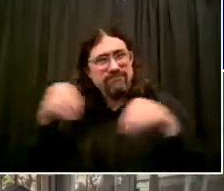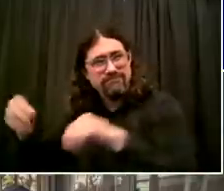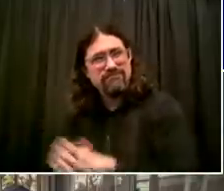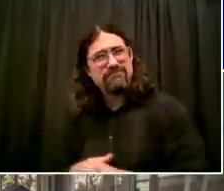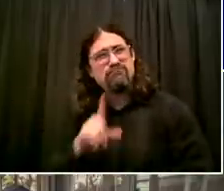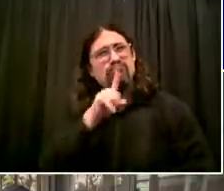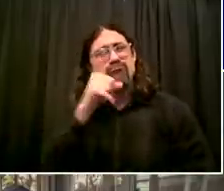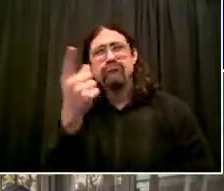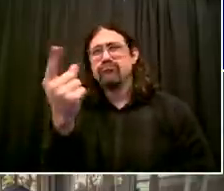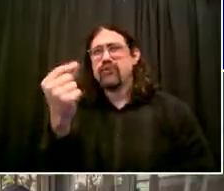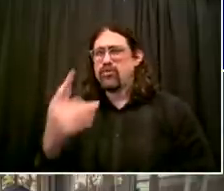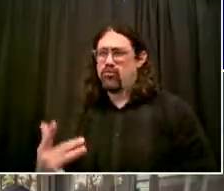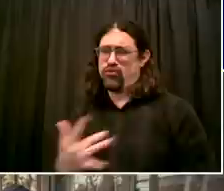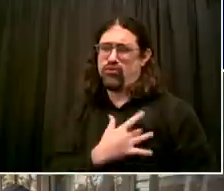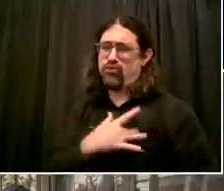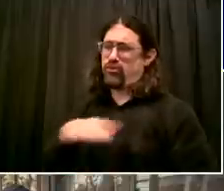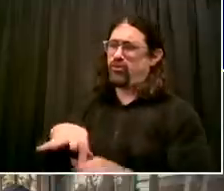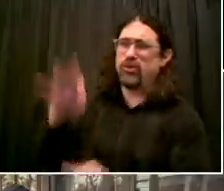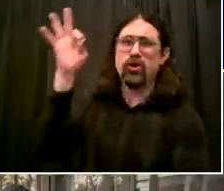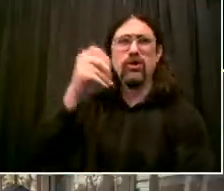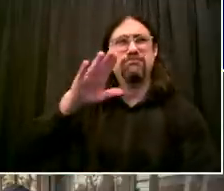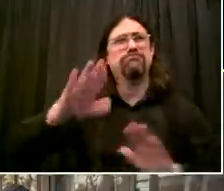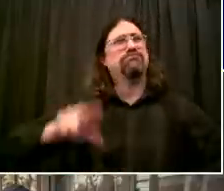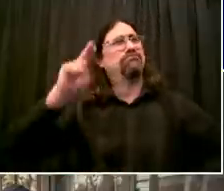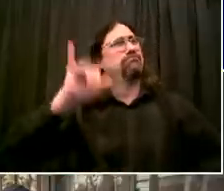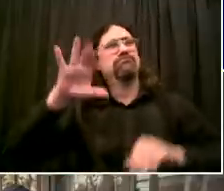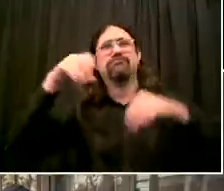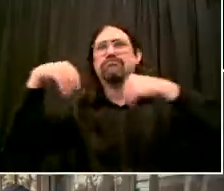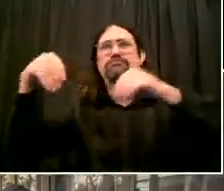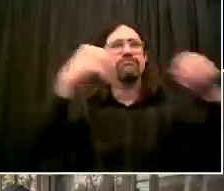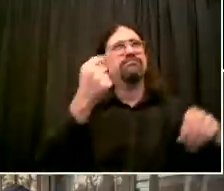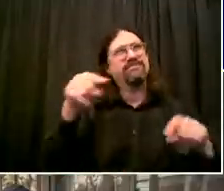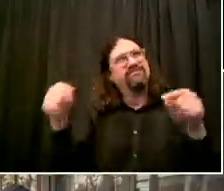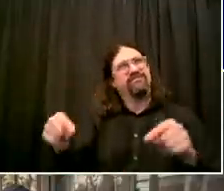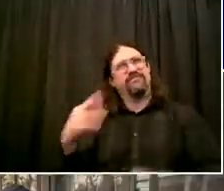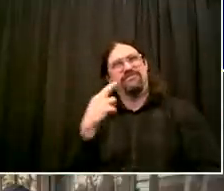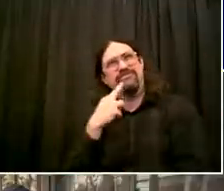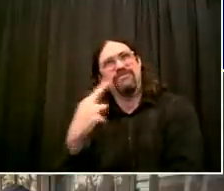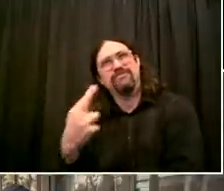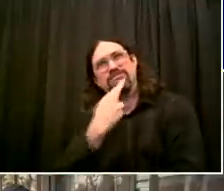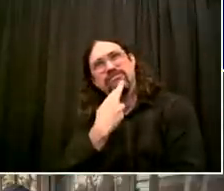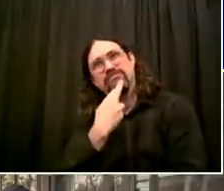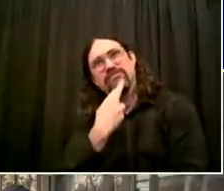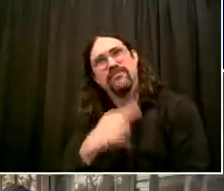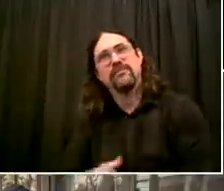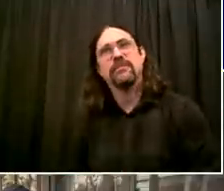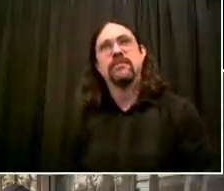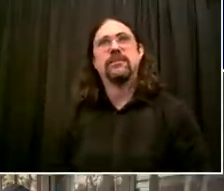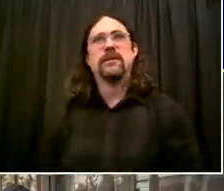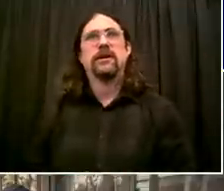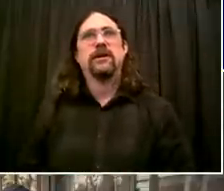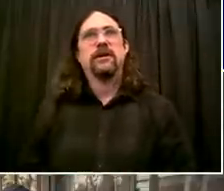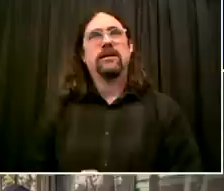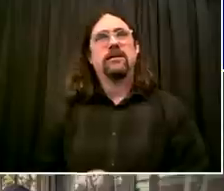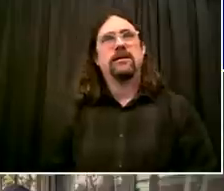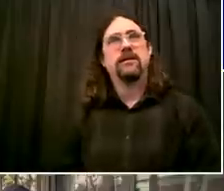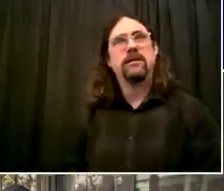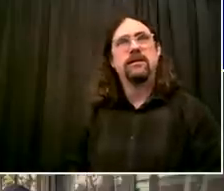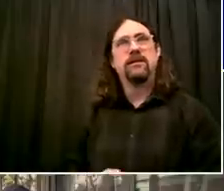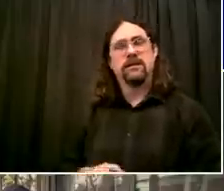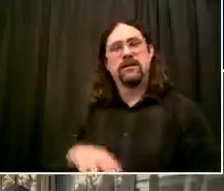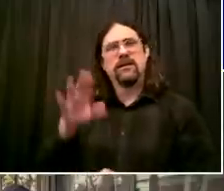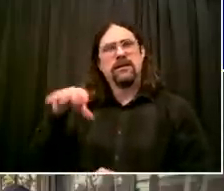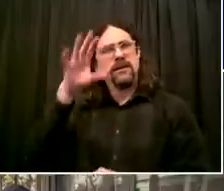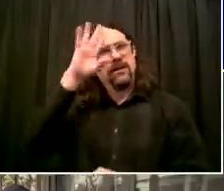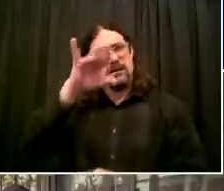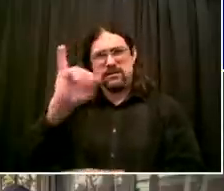because it's so many jobs. It's part of our identity to look across the communities of the city, the neighborhood. So many